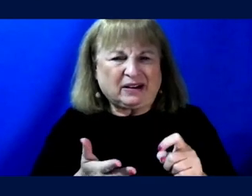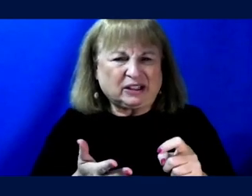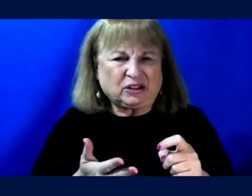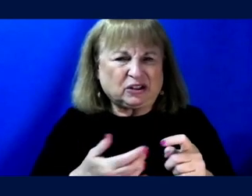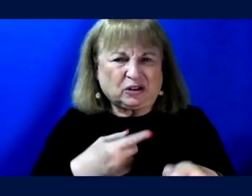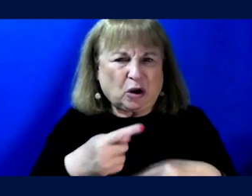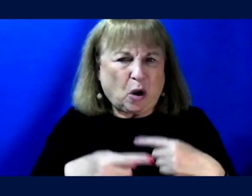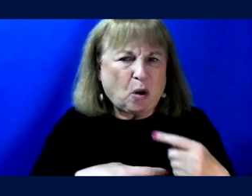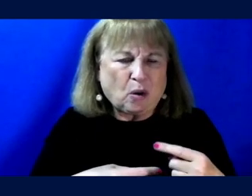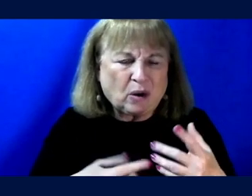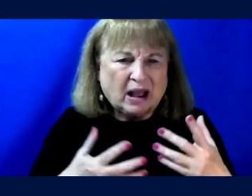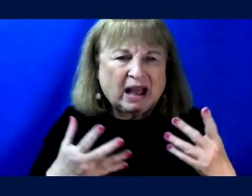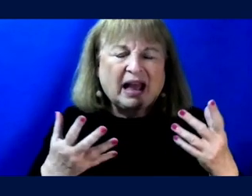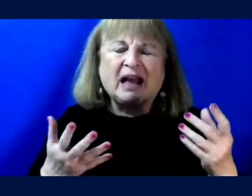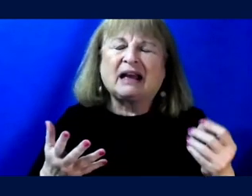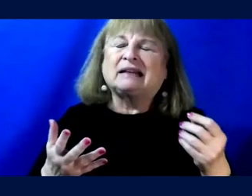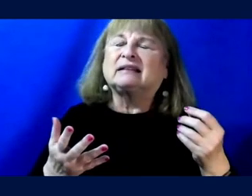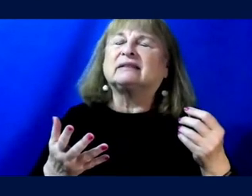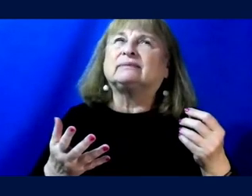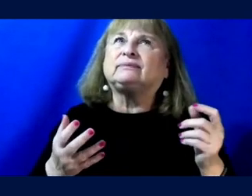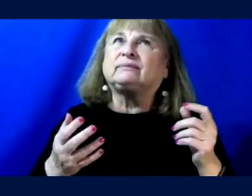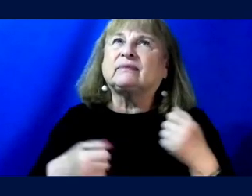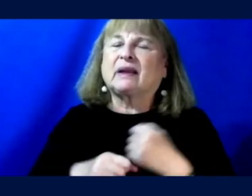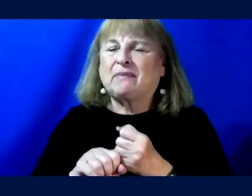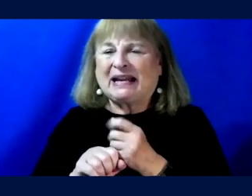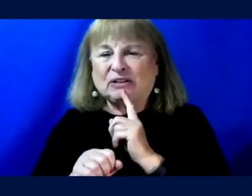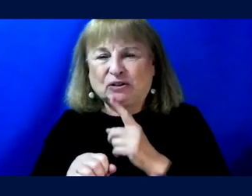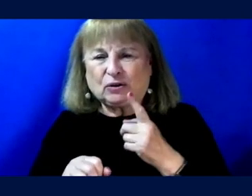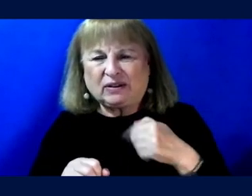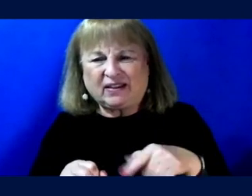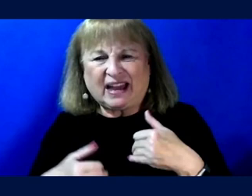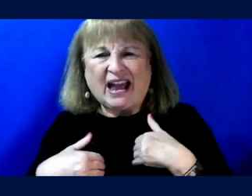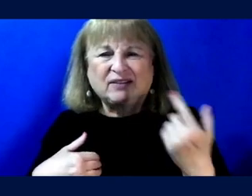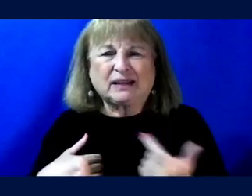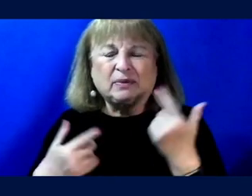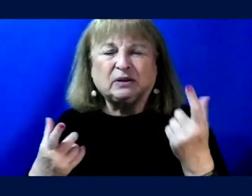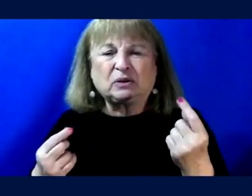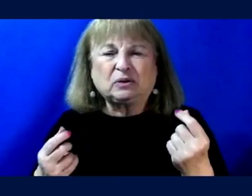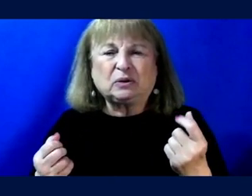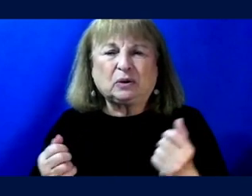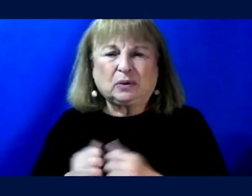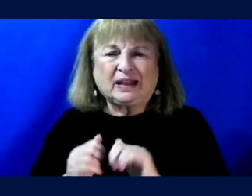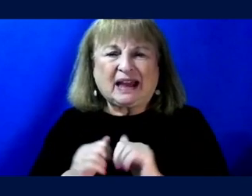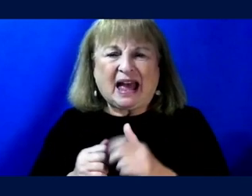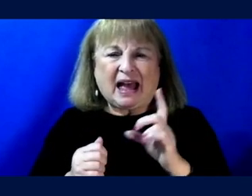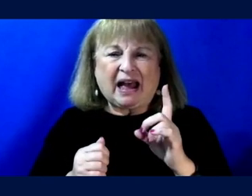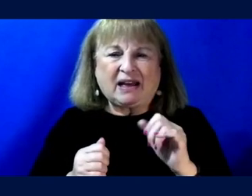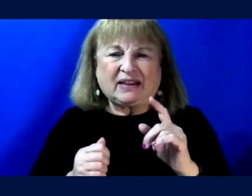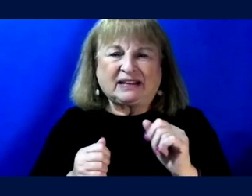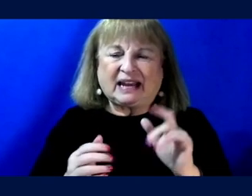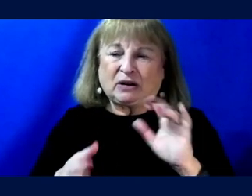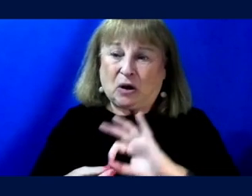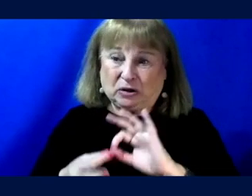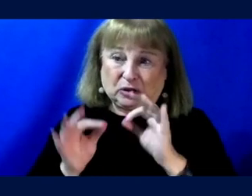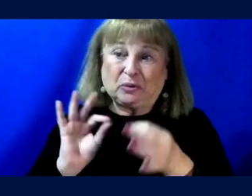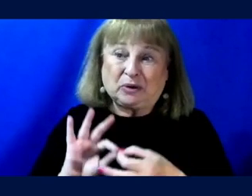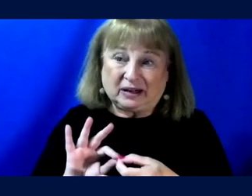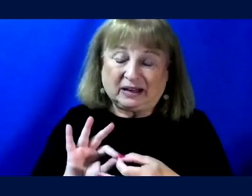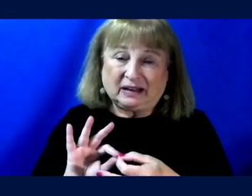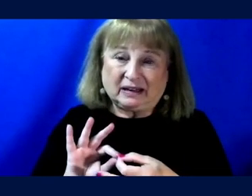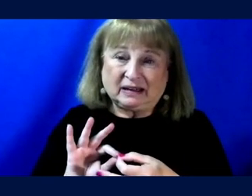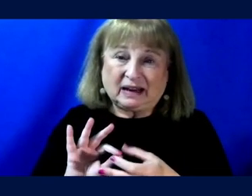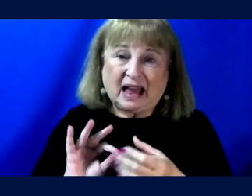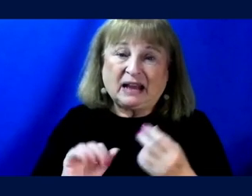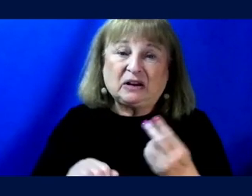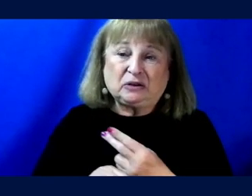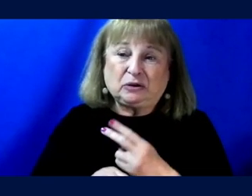and then giving, making sure that they have something to do with how the data are interpreted and, and